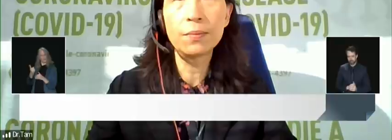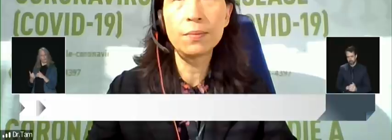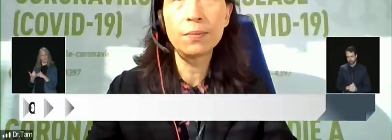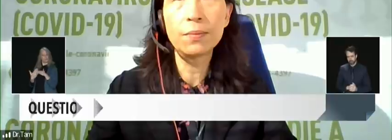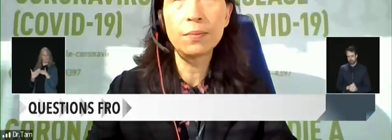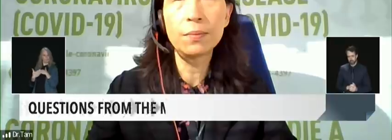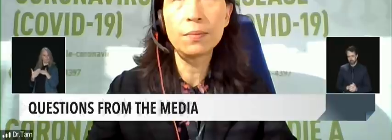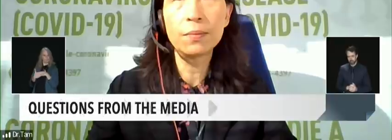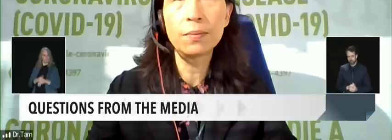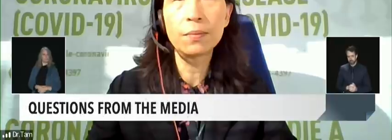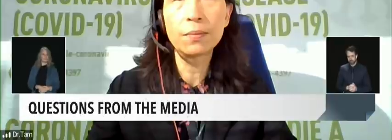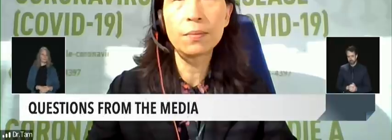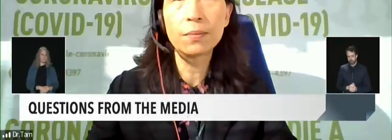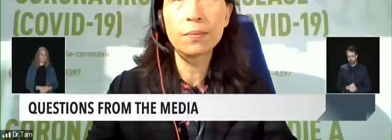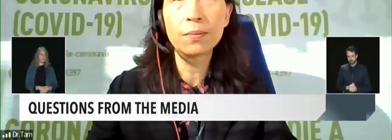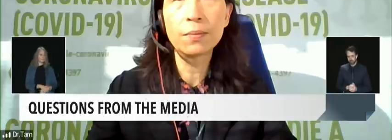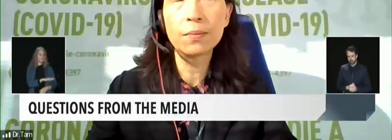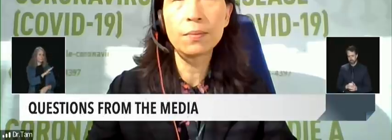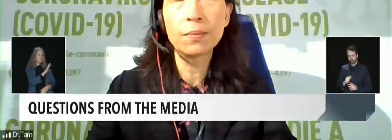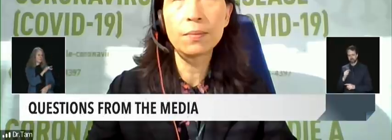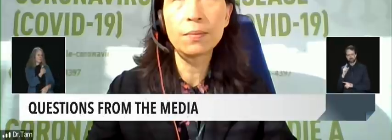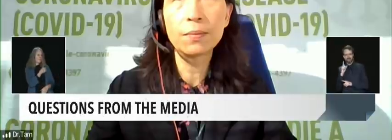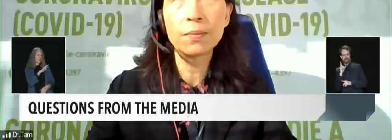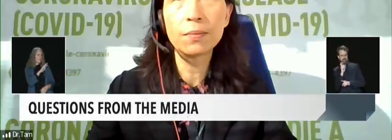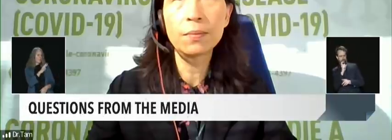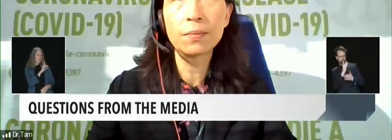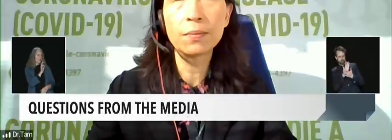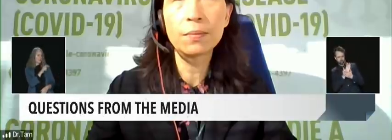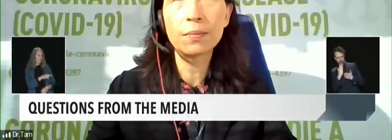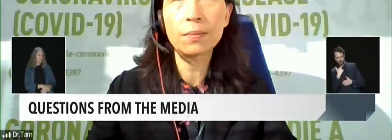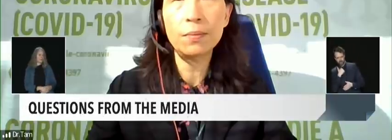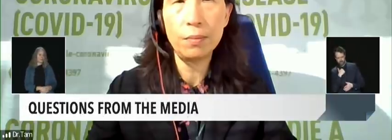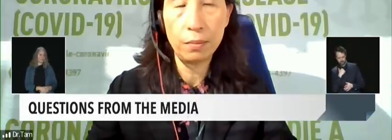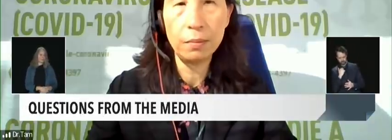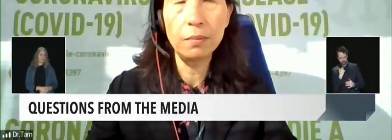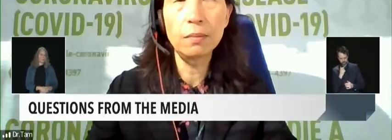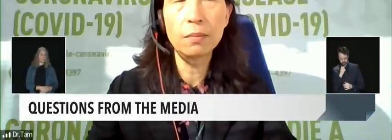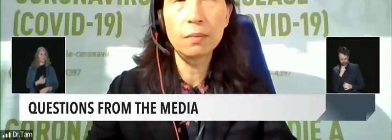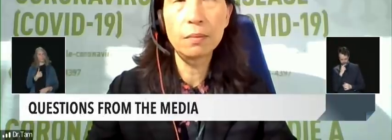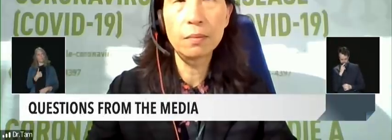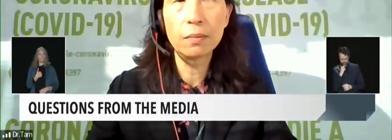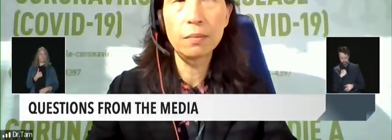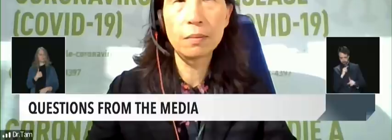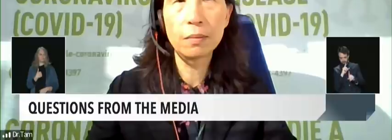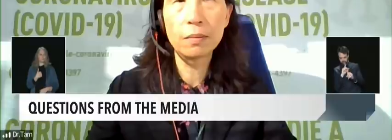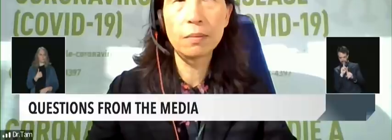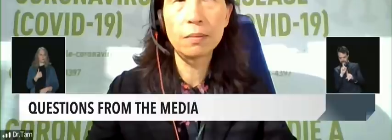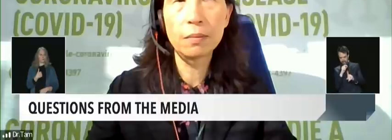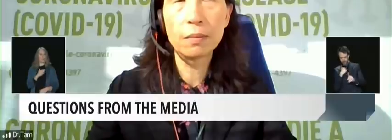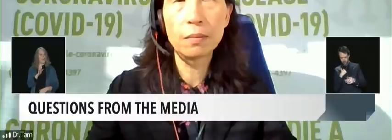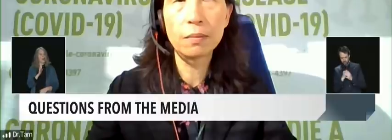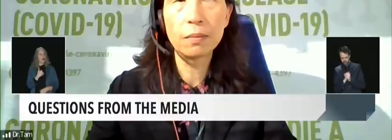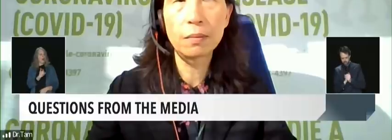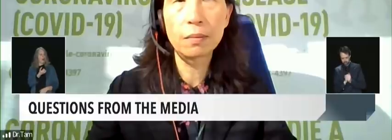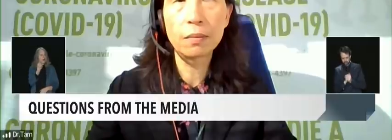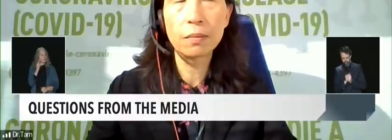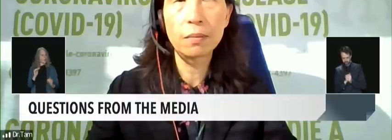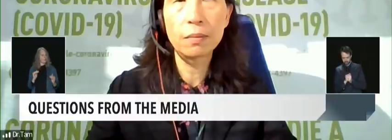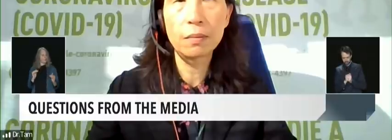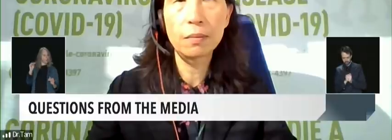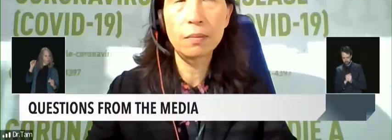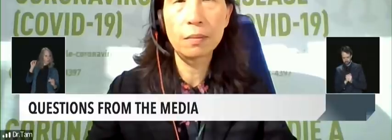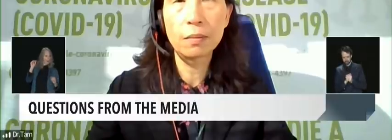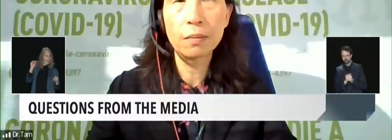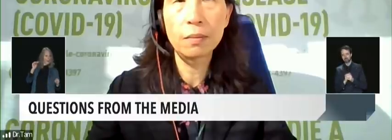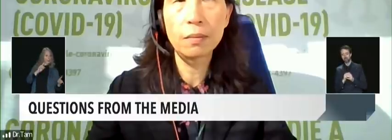I guess just as a follow up on that I guess I'm sort of wondering though how I understand that cases are definitely higher than